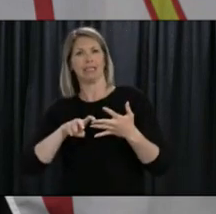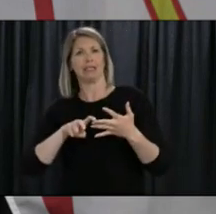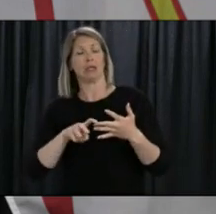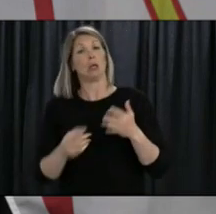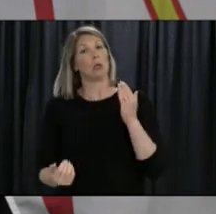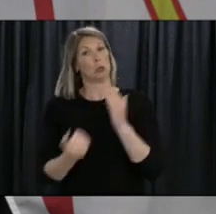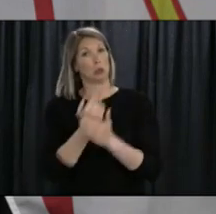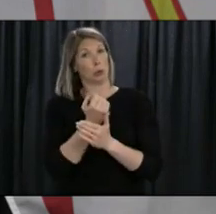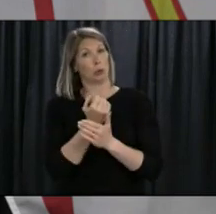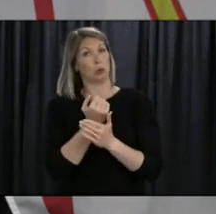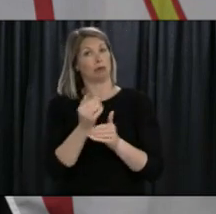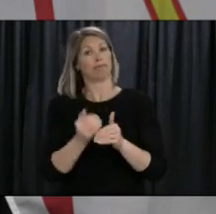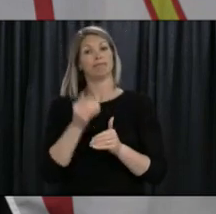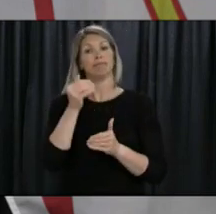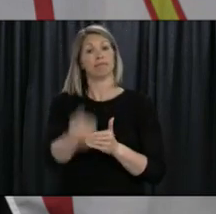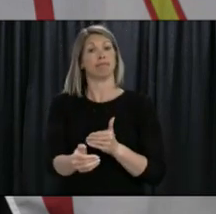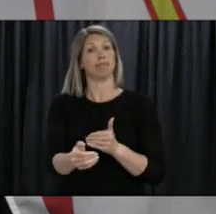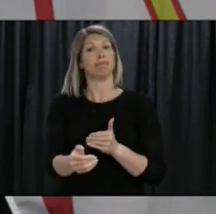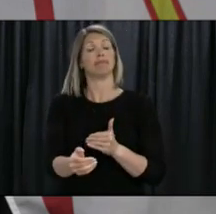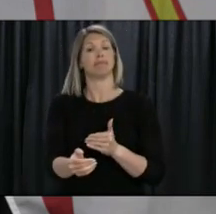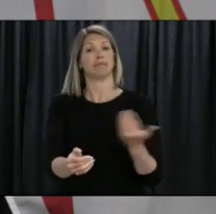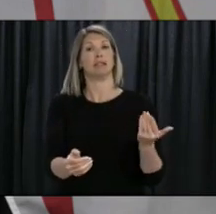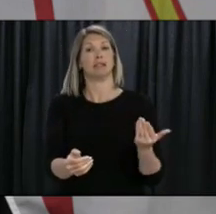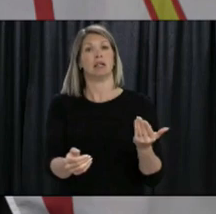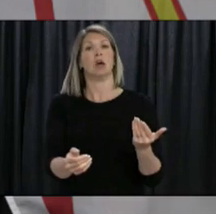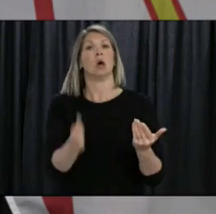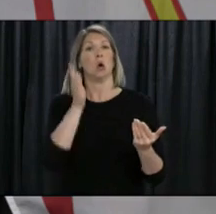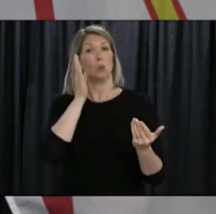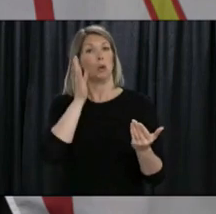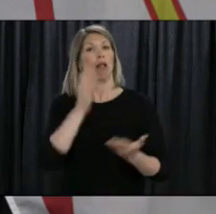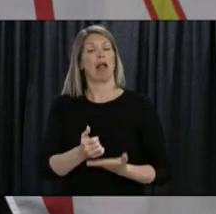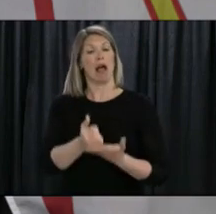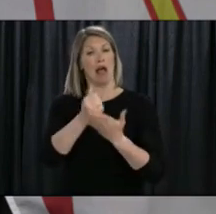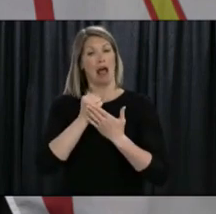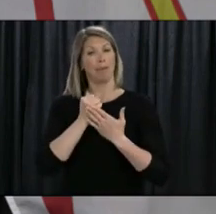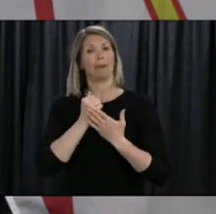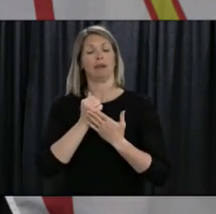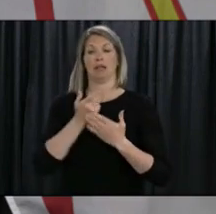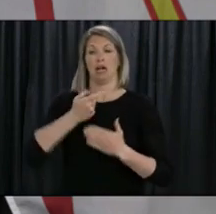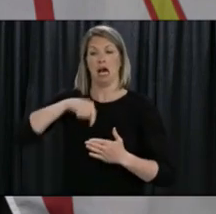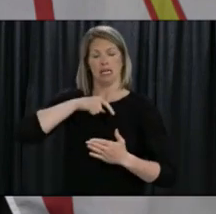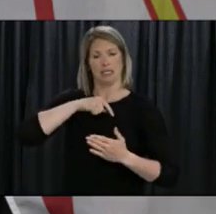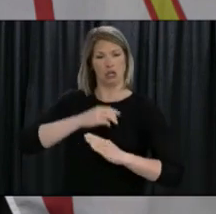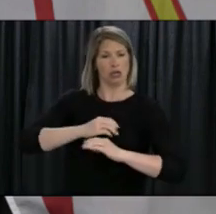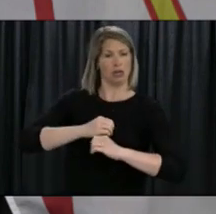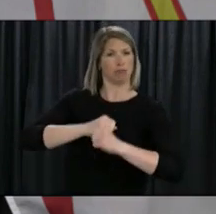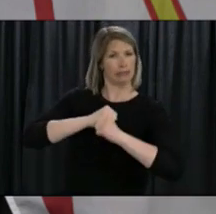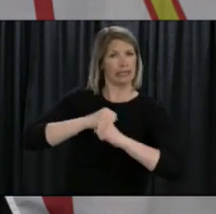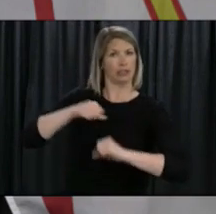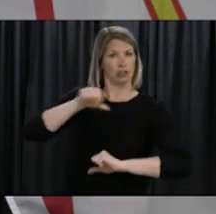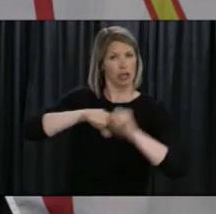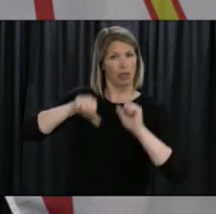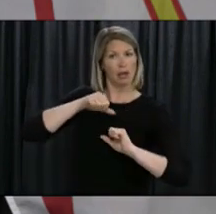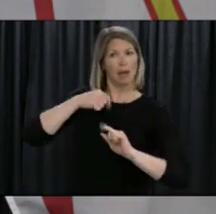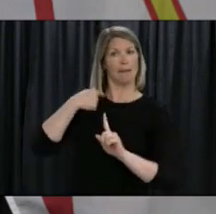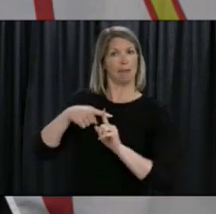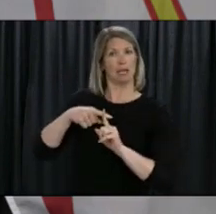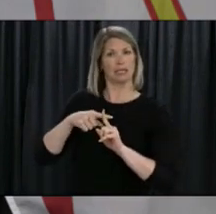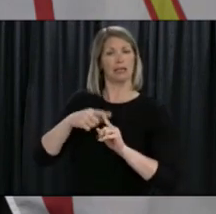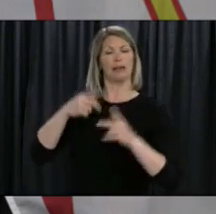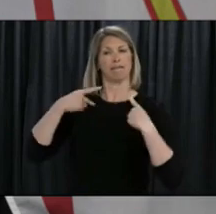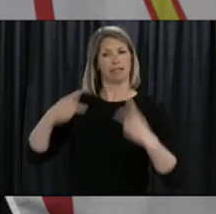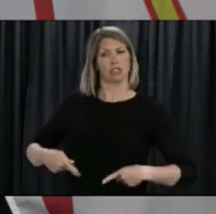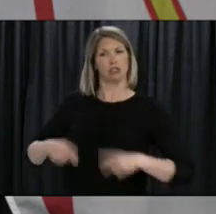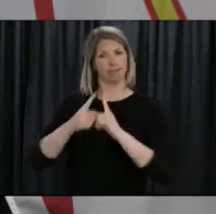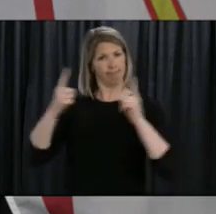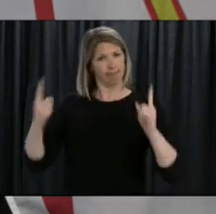phase, adhering to our public health orders in place and practicing our own personal preventative measures will be more important than ever,